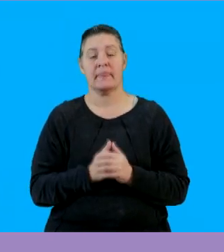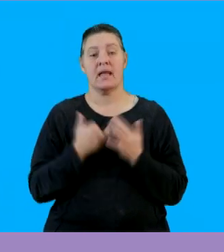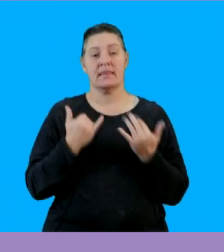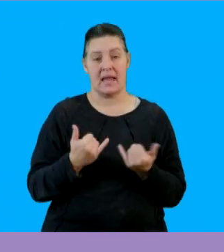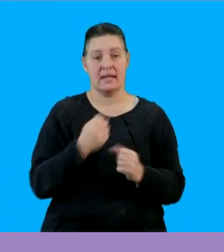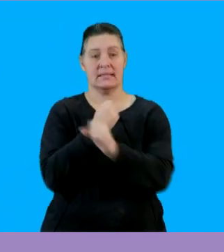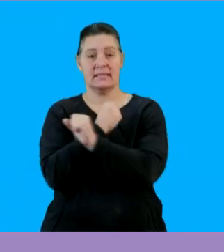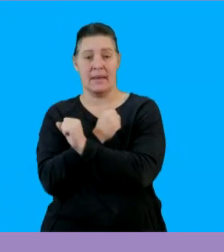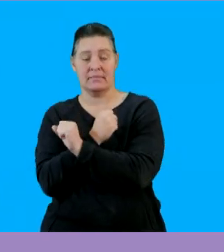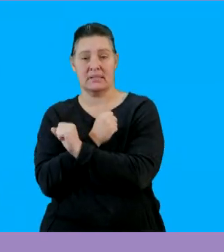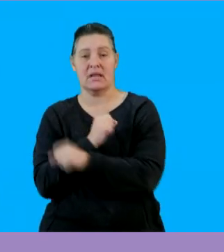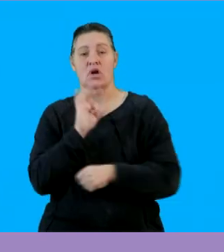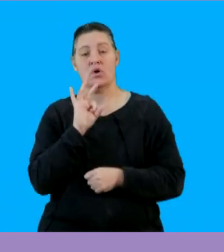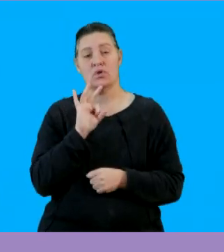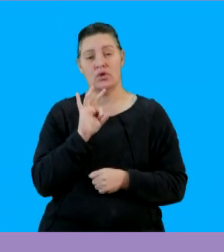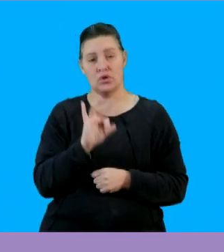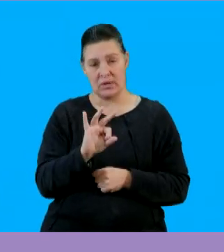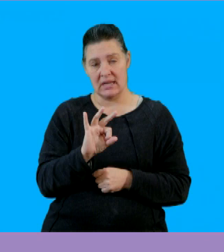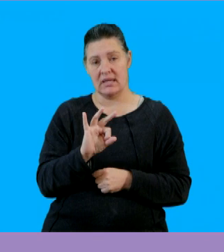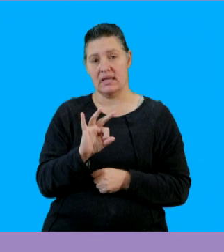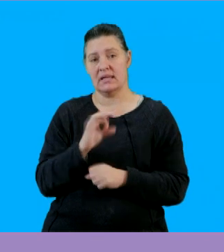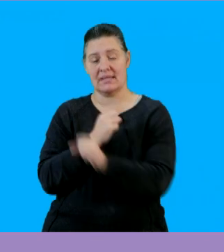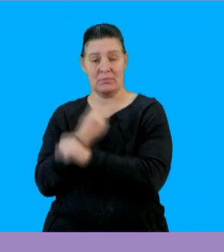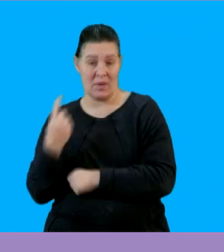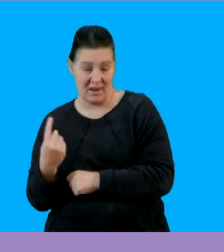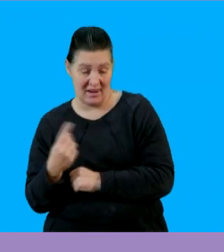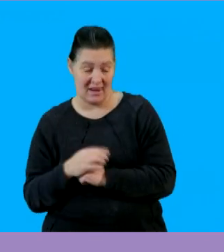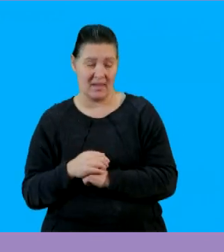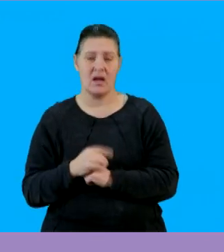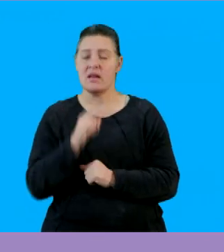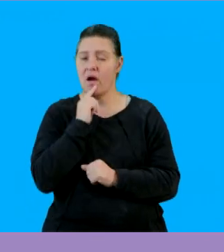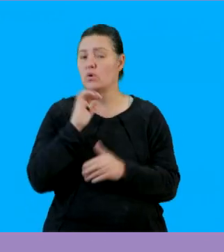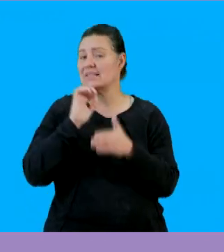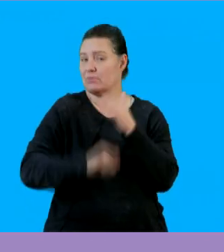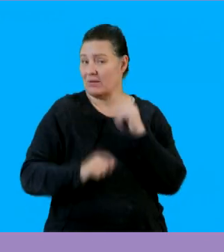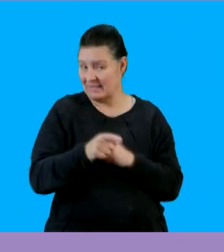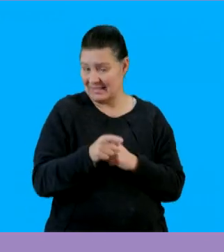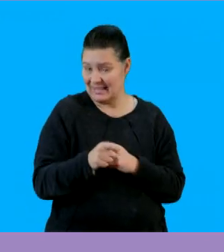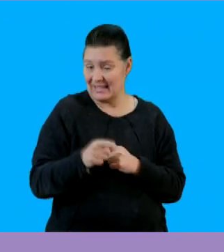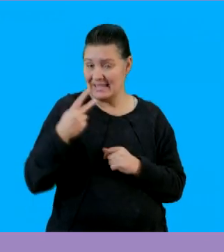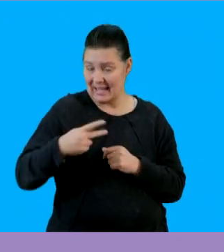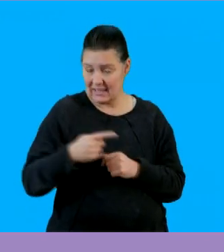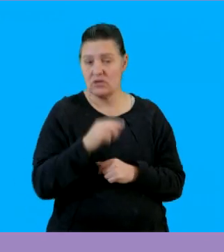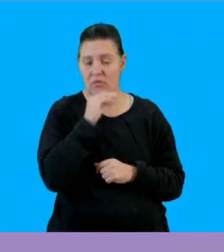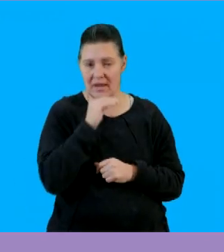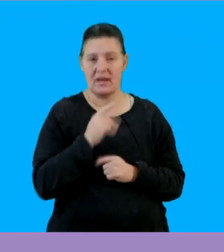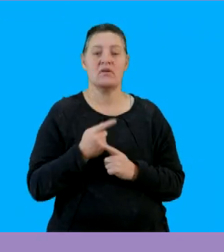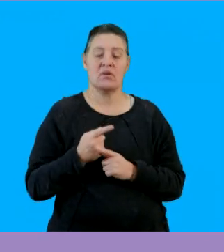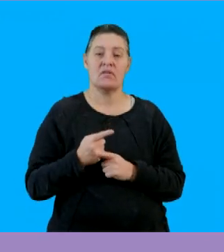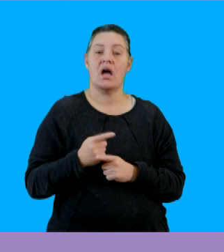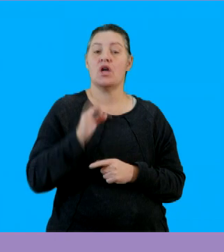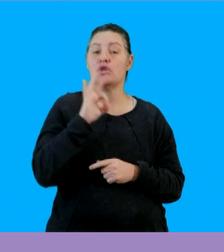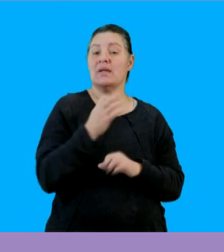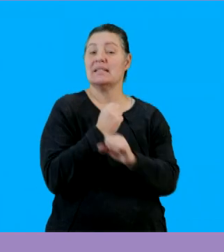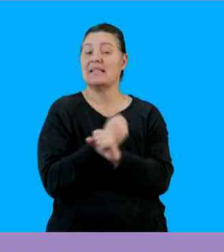then we are going to multiply the 3 with the 1 remember now we are subtracting in the second bracket so